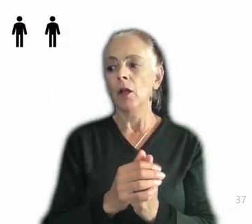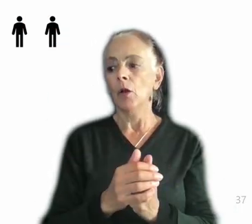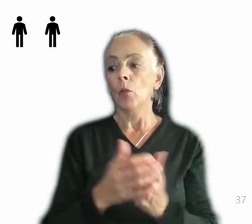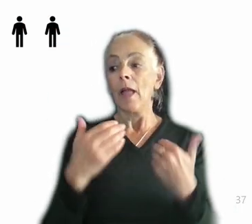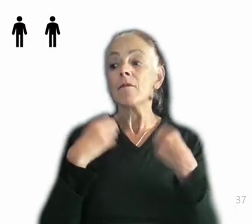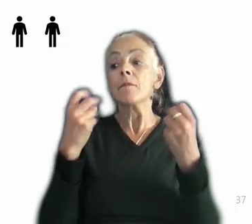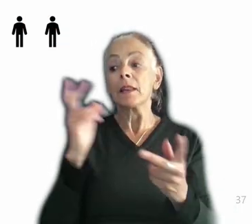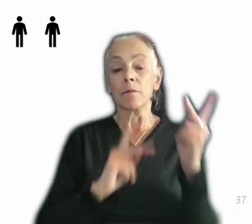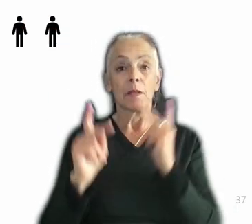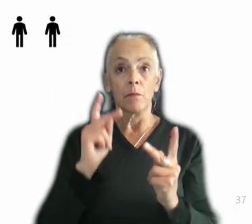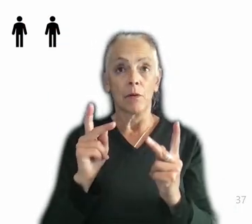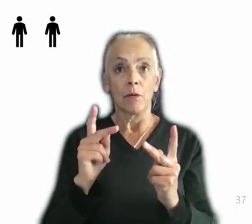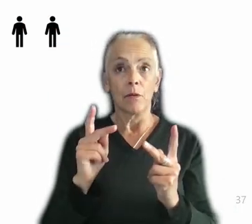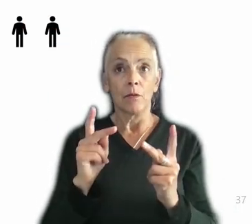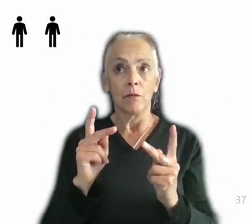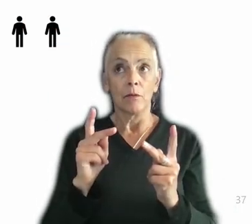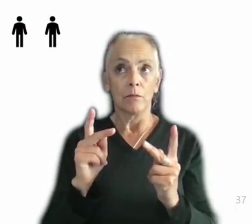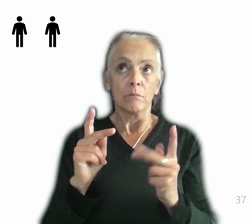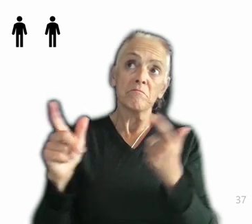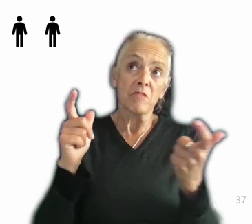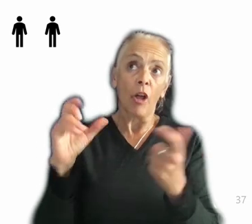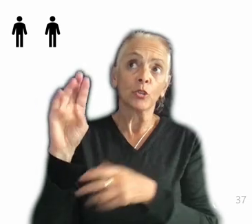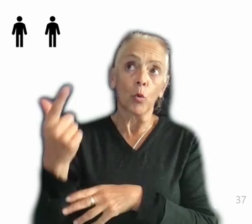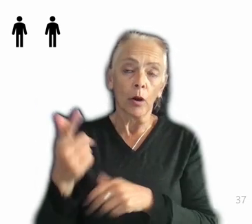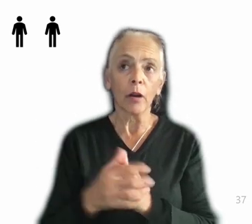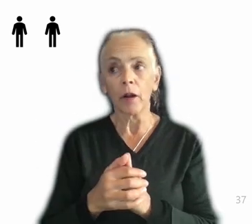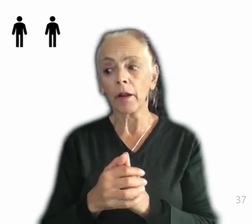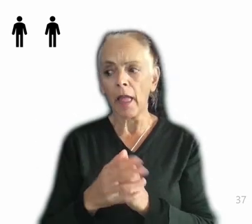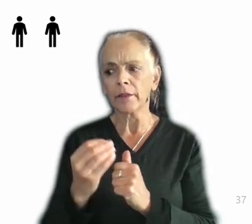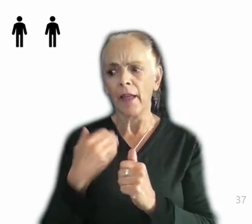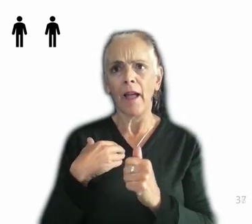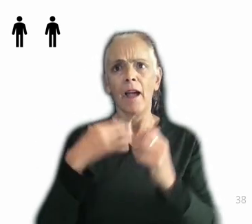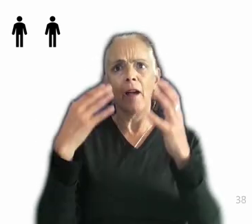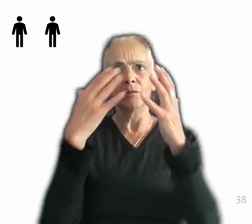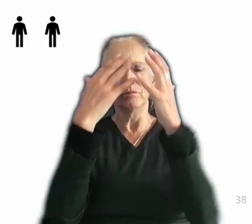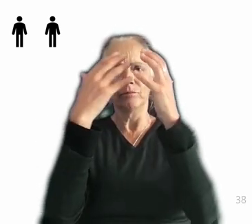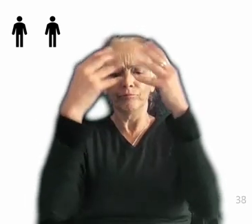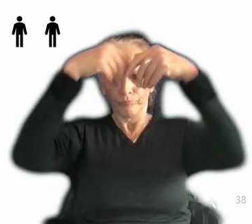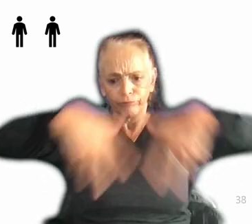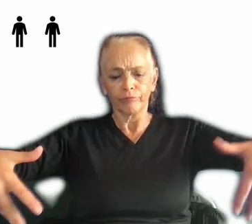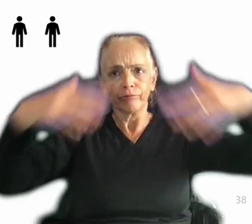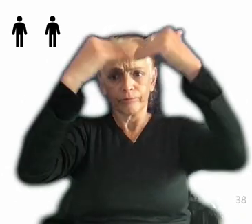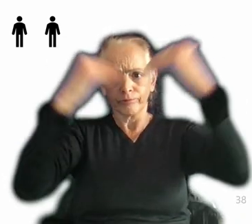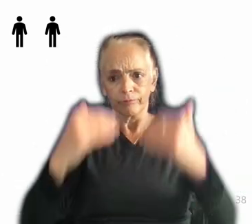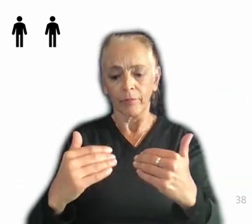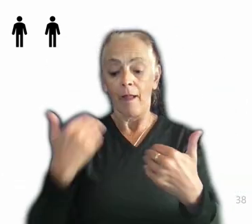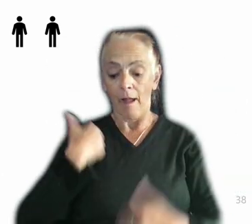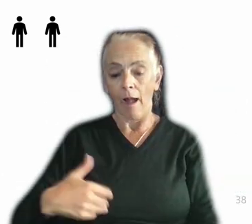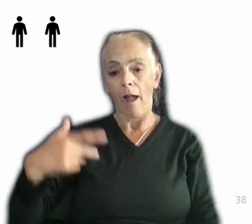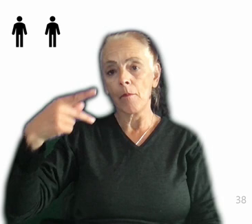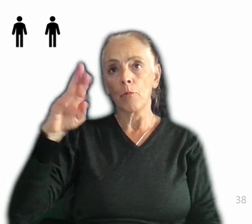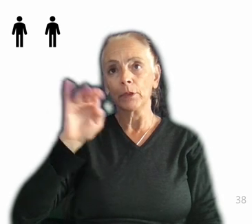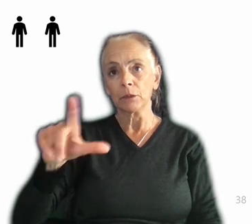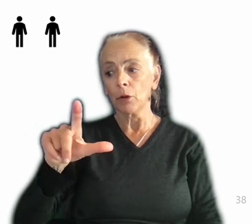relatively large org. And we have a fair differentiation here, right? I am at the principal level. This is a little bit